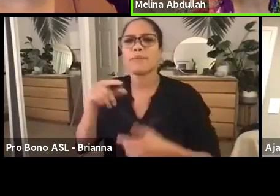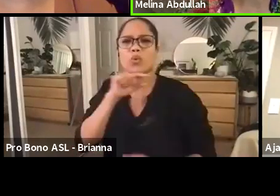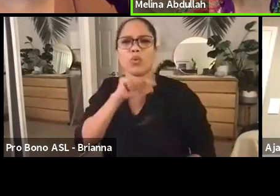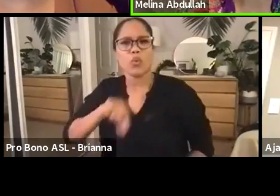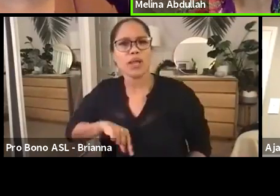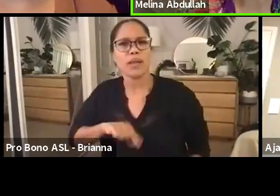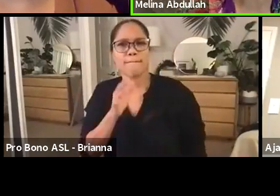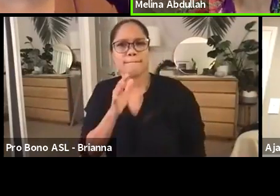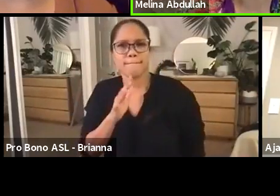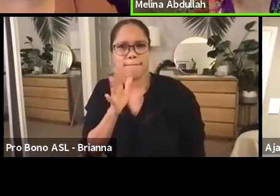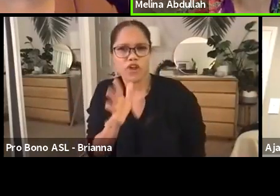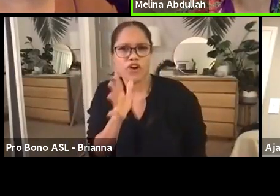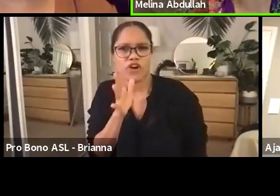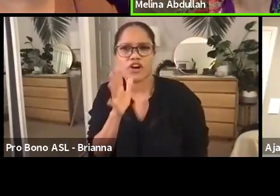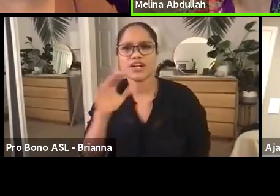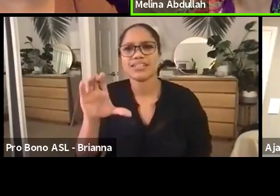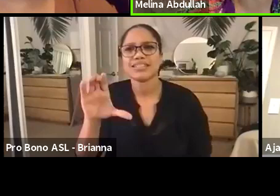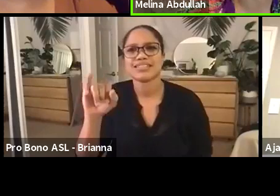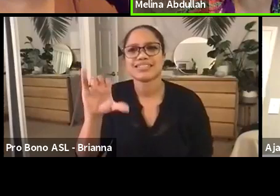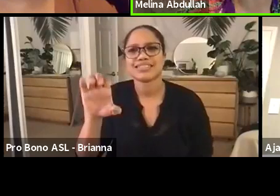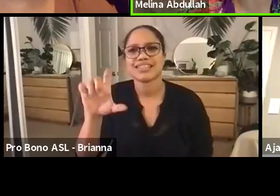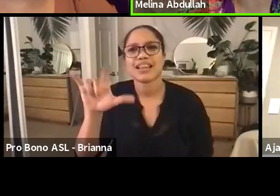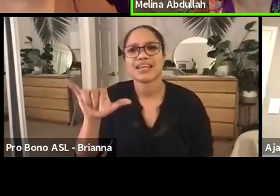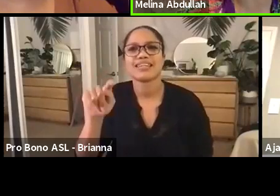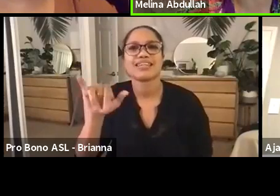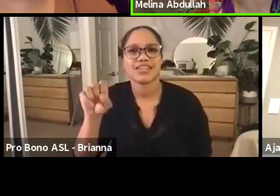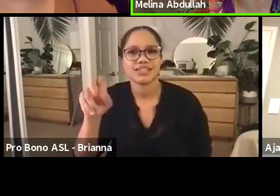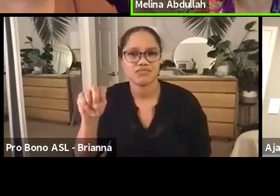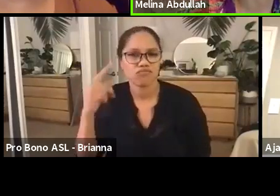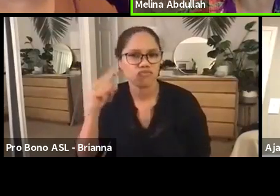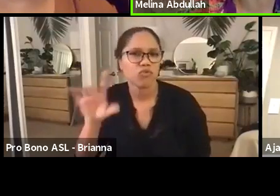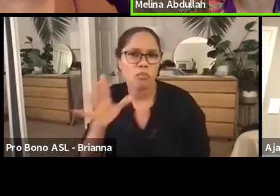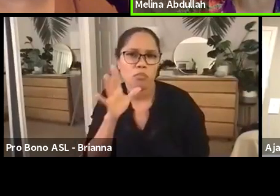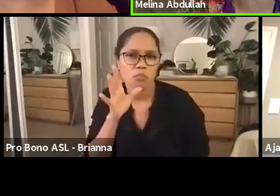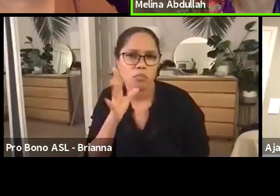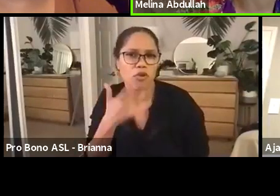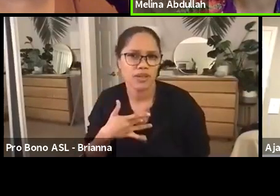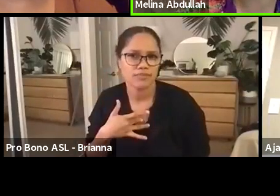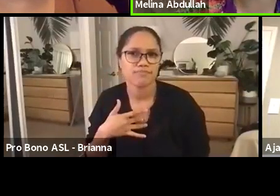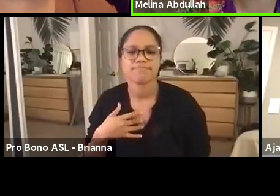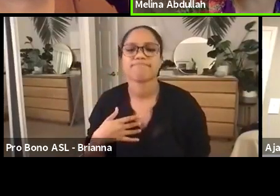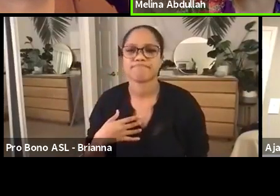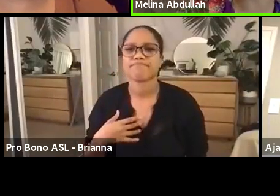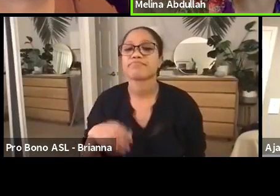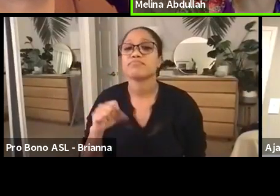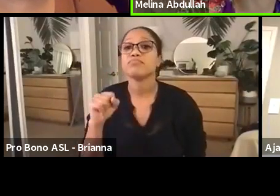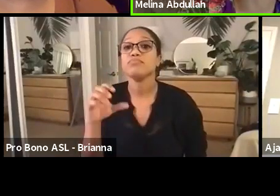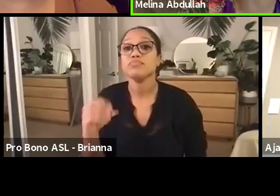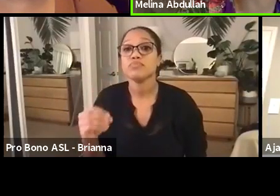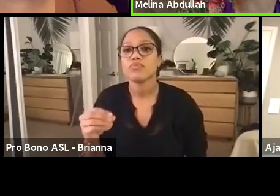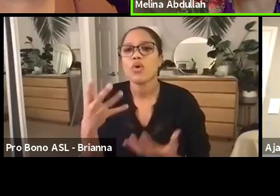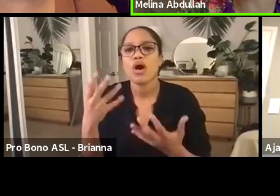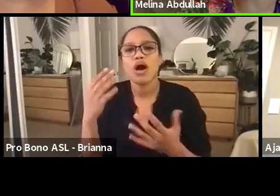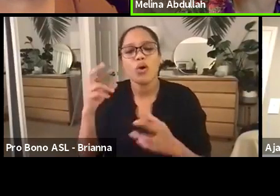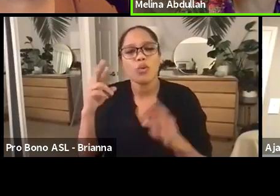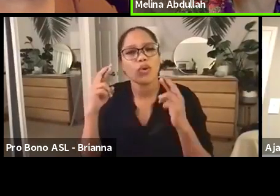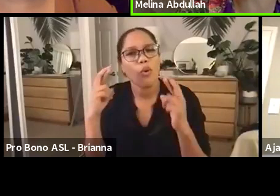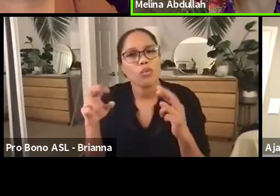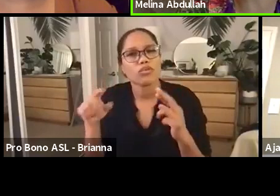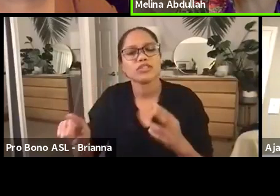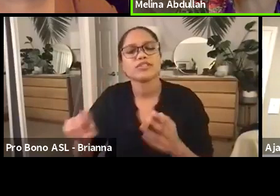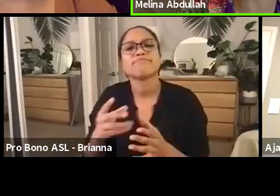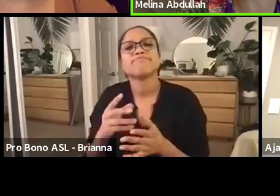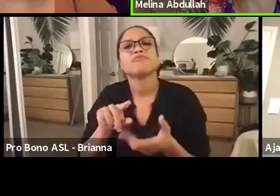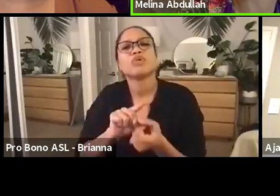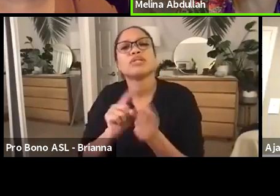kind of helped her to transition peacefully. And so we're grateful to you. We pray that you're